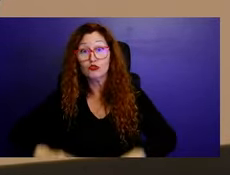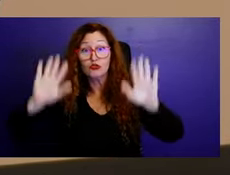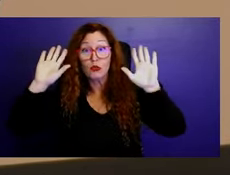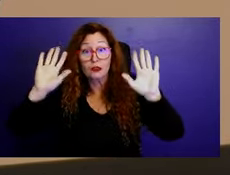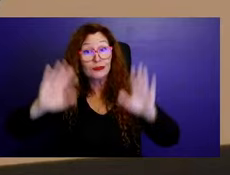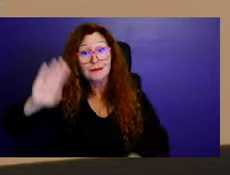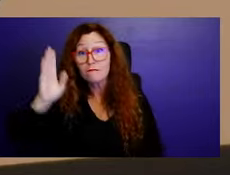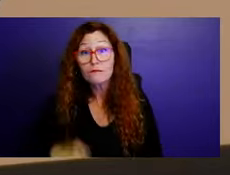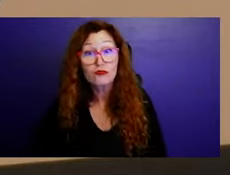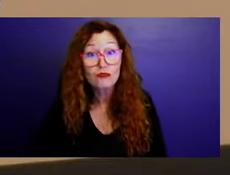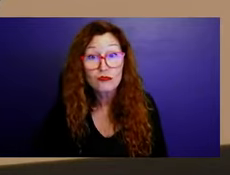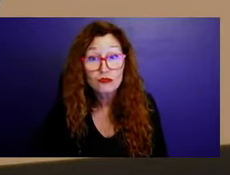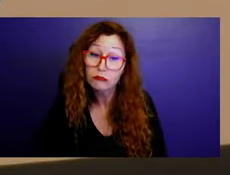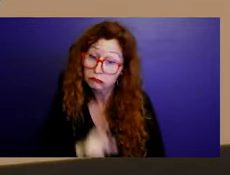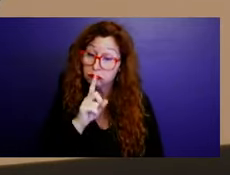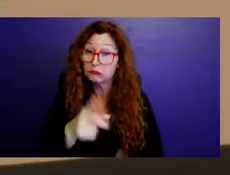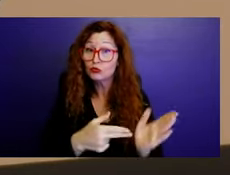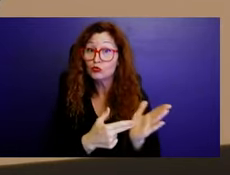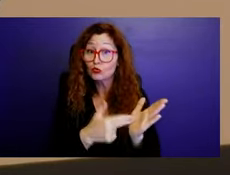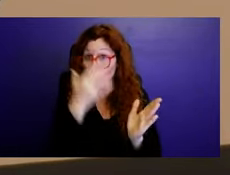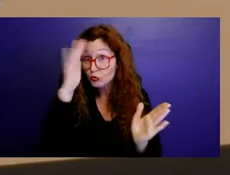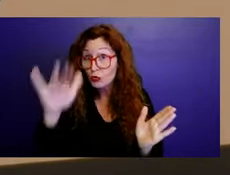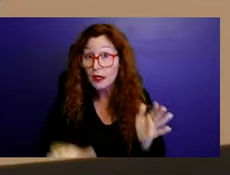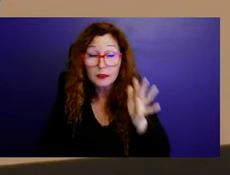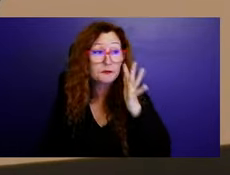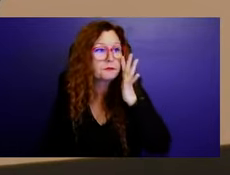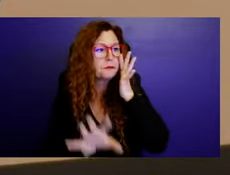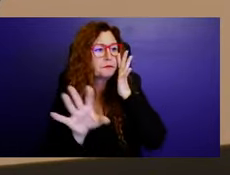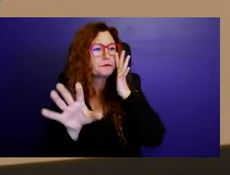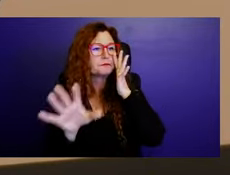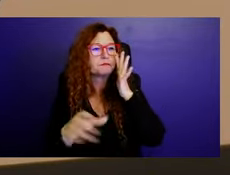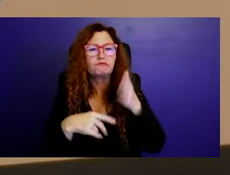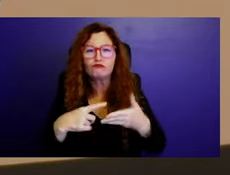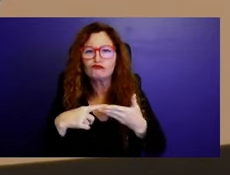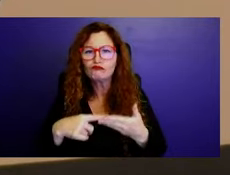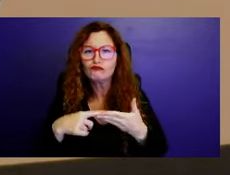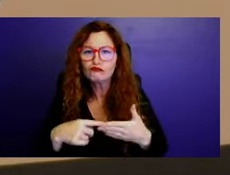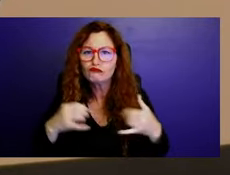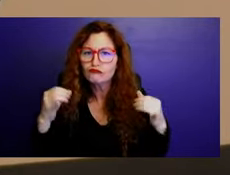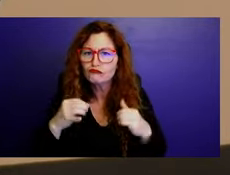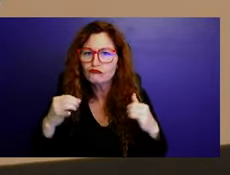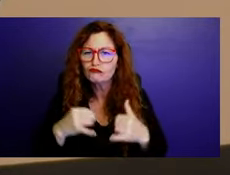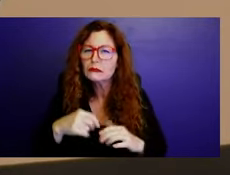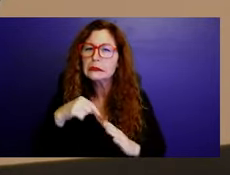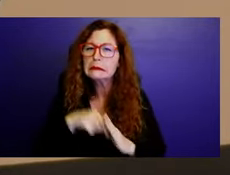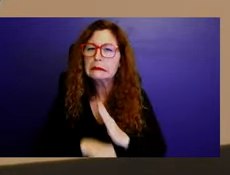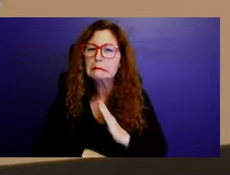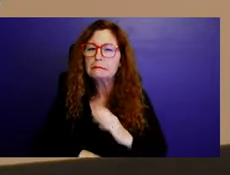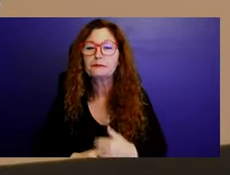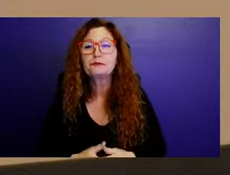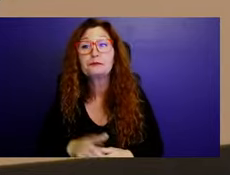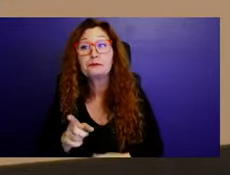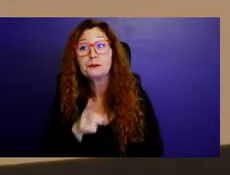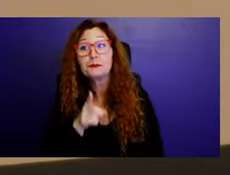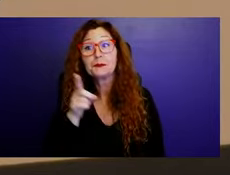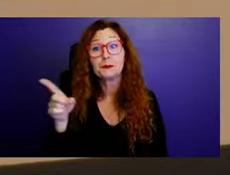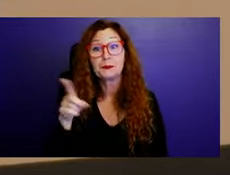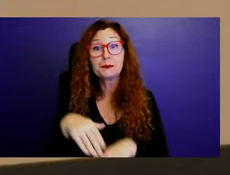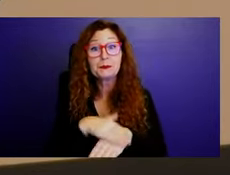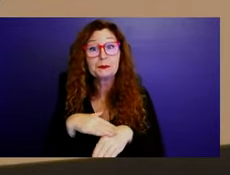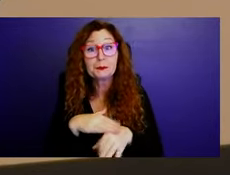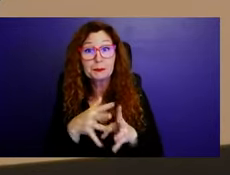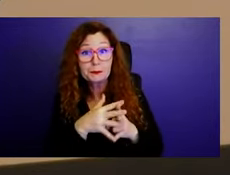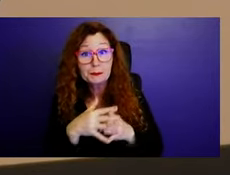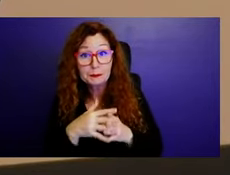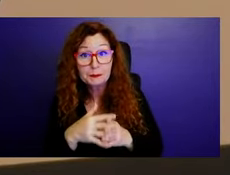I say something a little bit deep. To the Indians, from the tip of Alaska